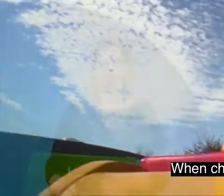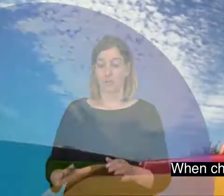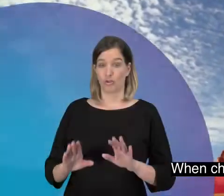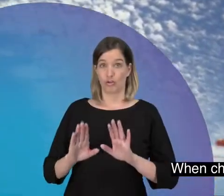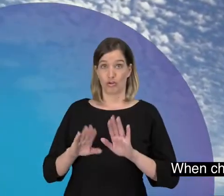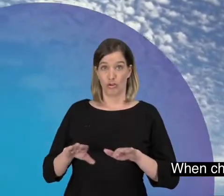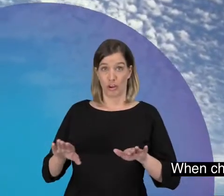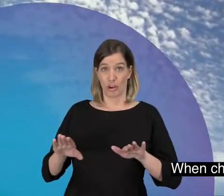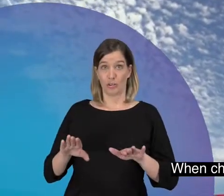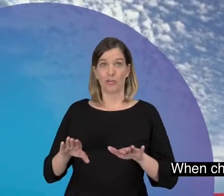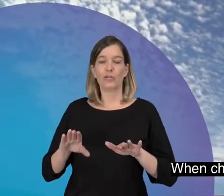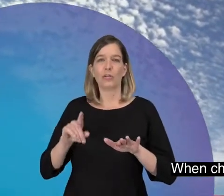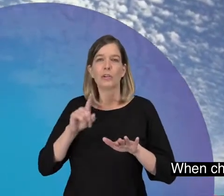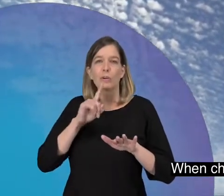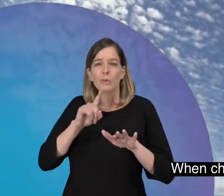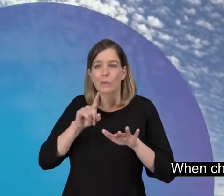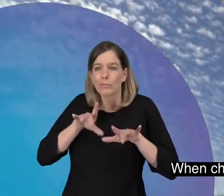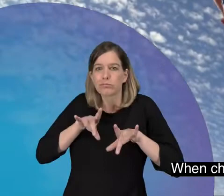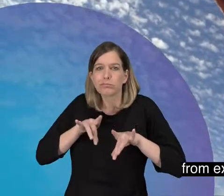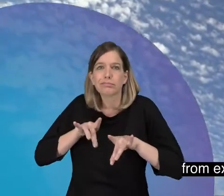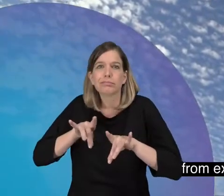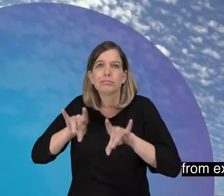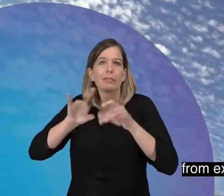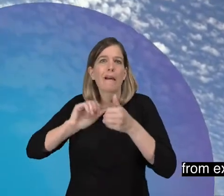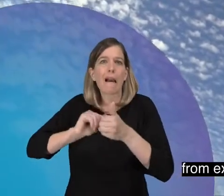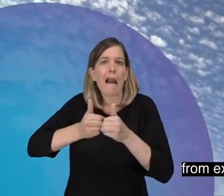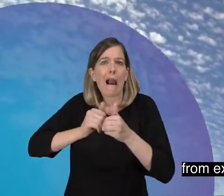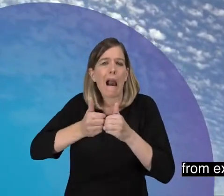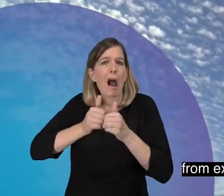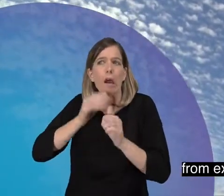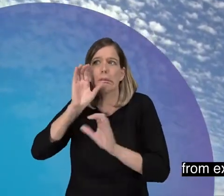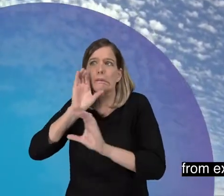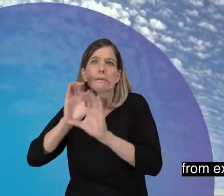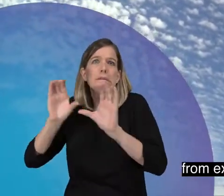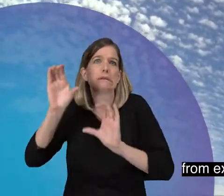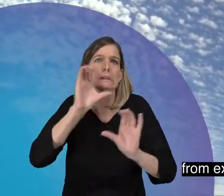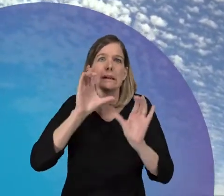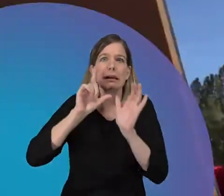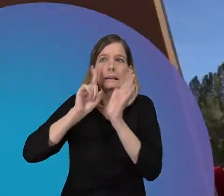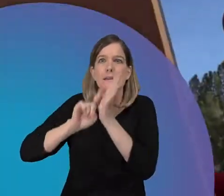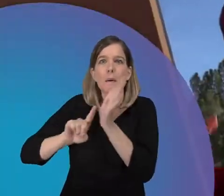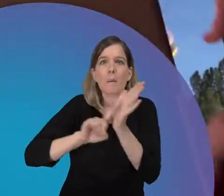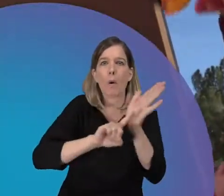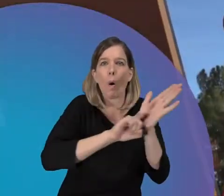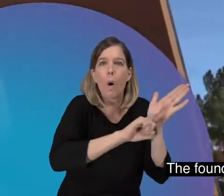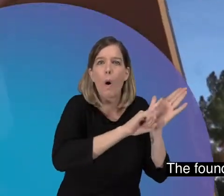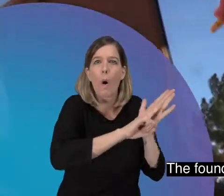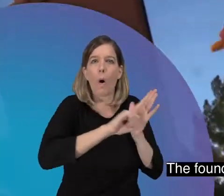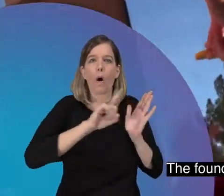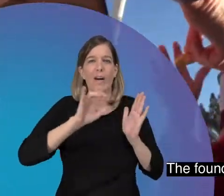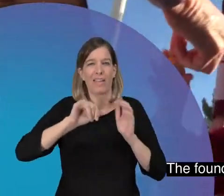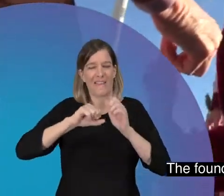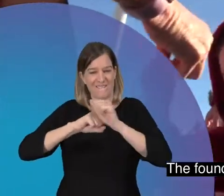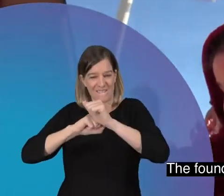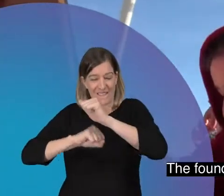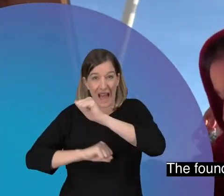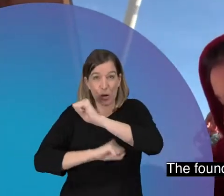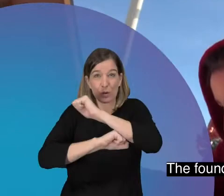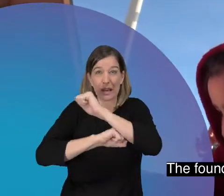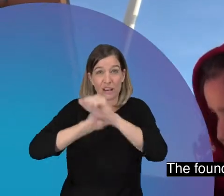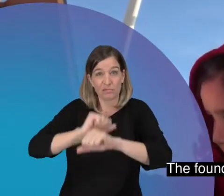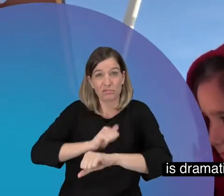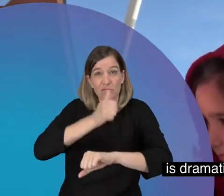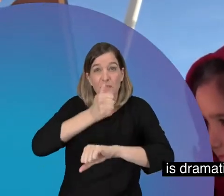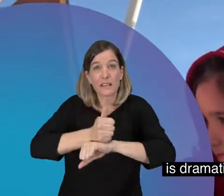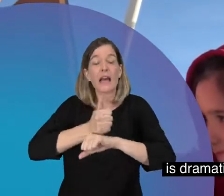When children are born, they rapidly learn from exploring their brand new worlds. The foundation of how and